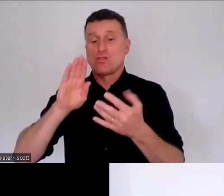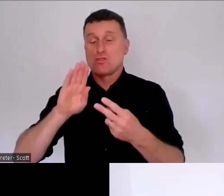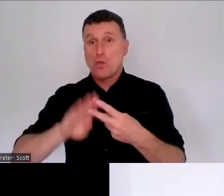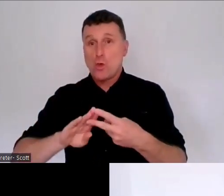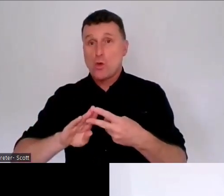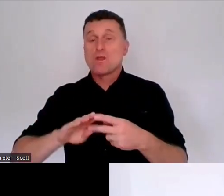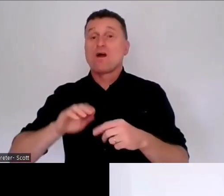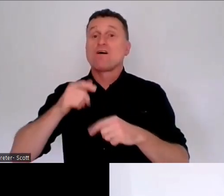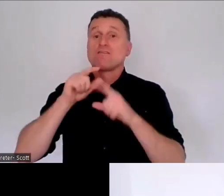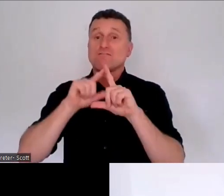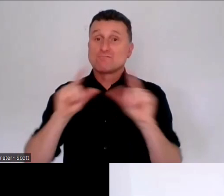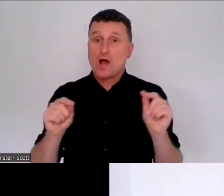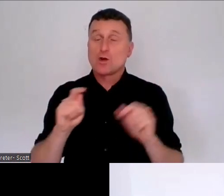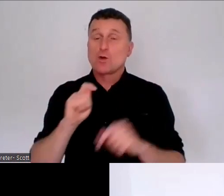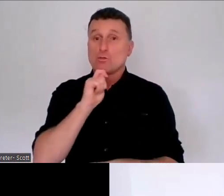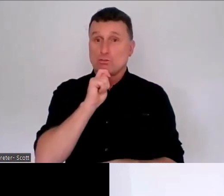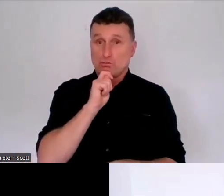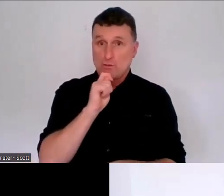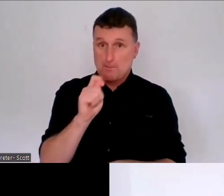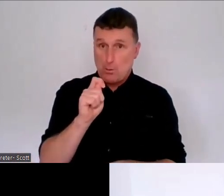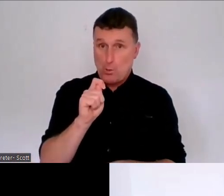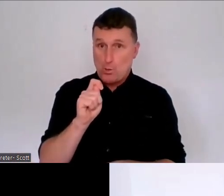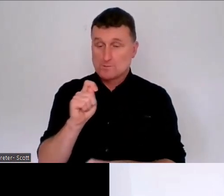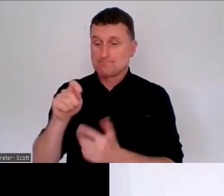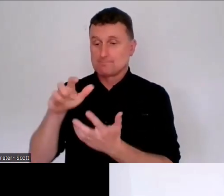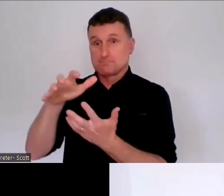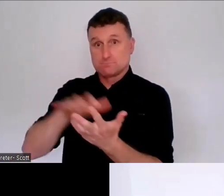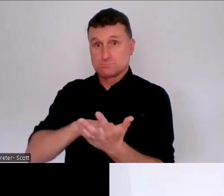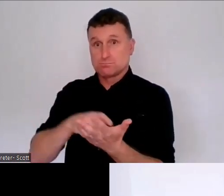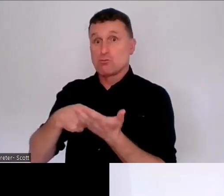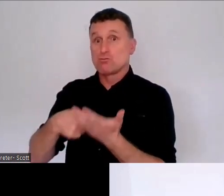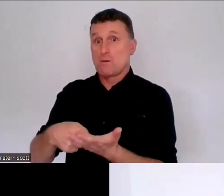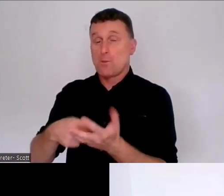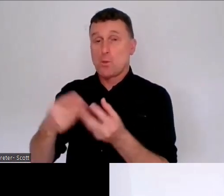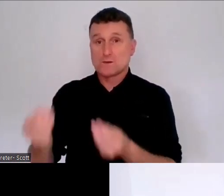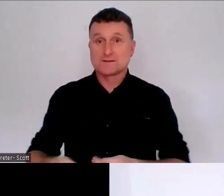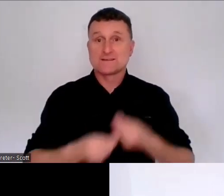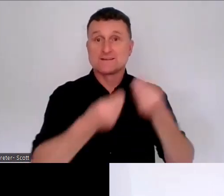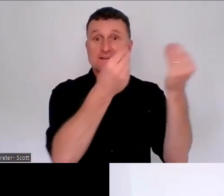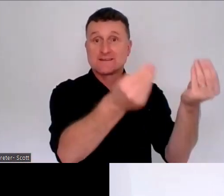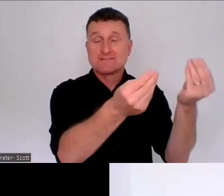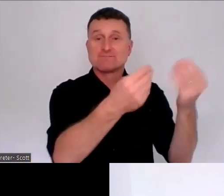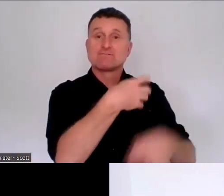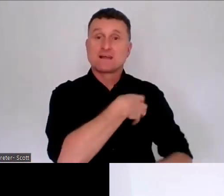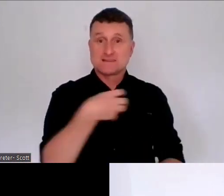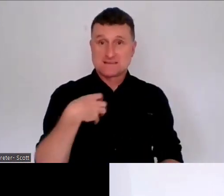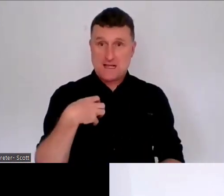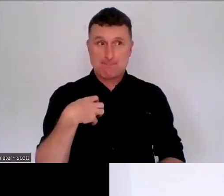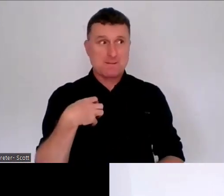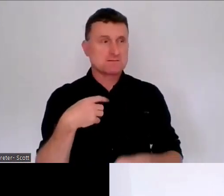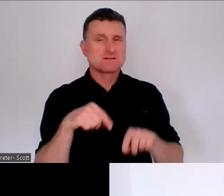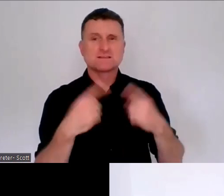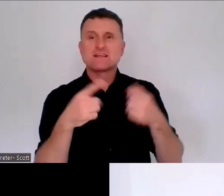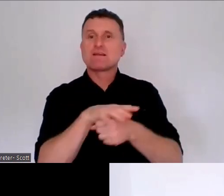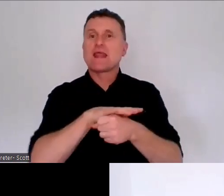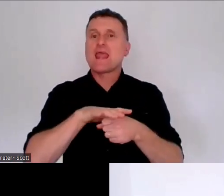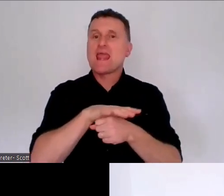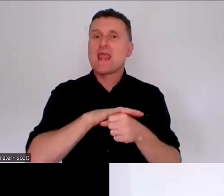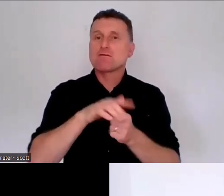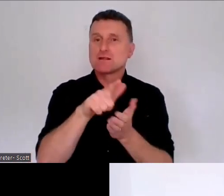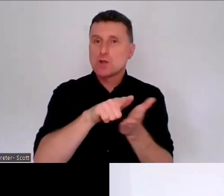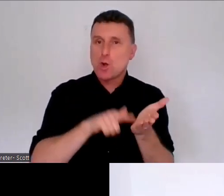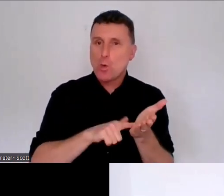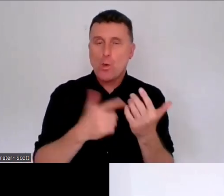recommendations to the government about how we think the law could be improved in this area. And as we noted earlier,